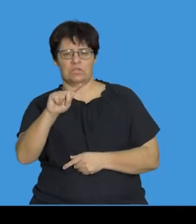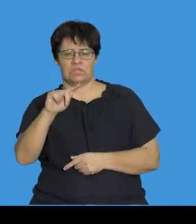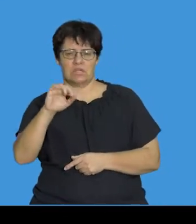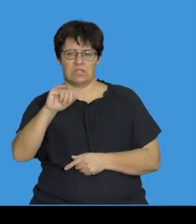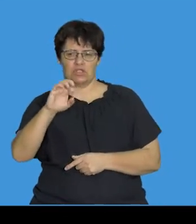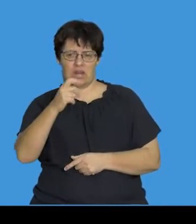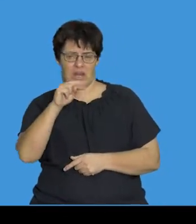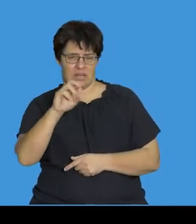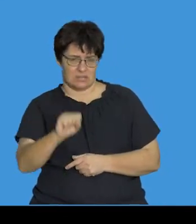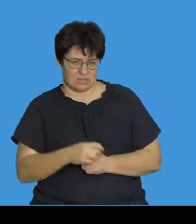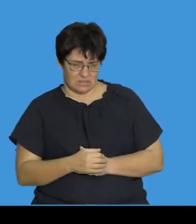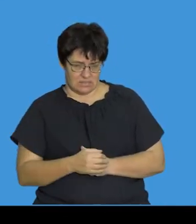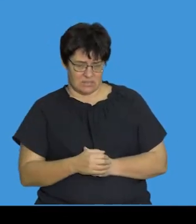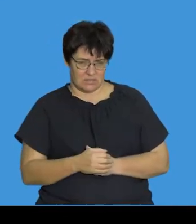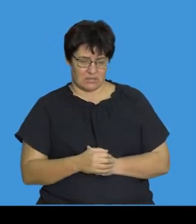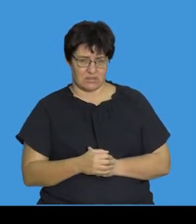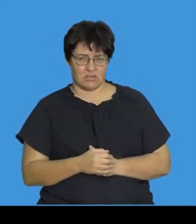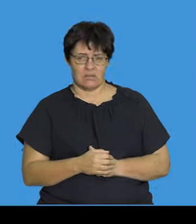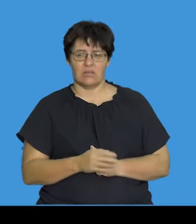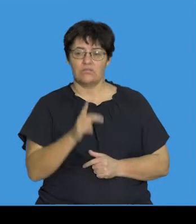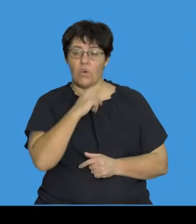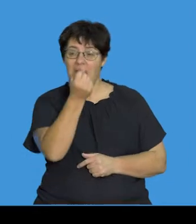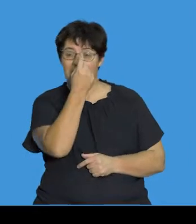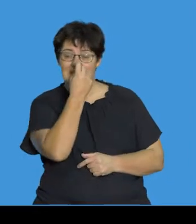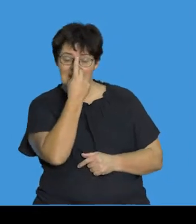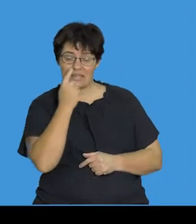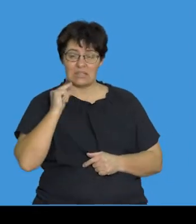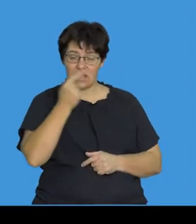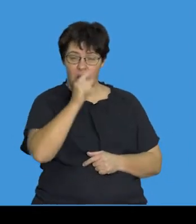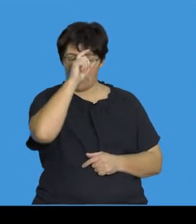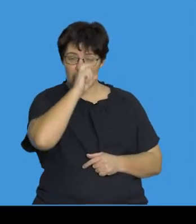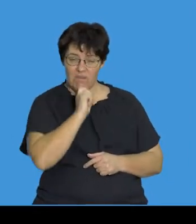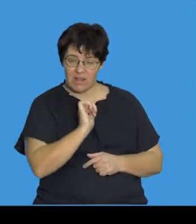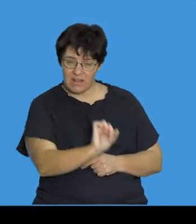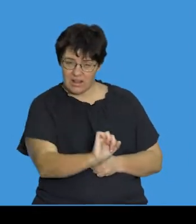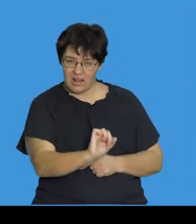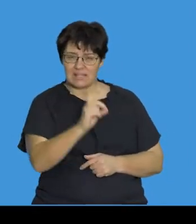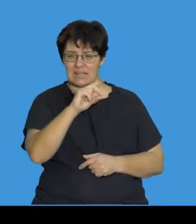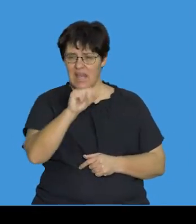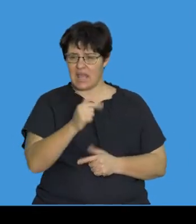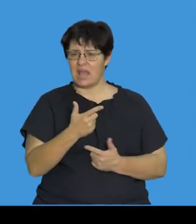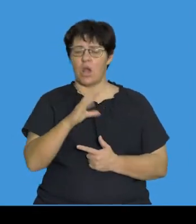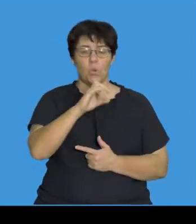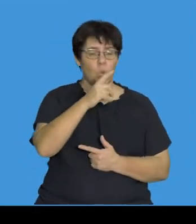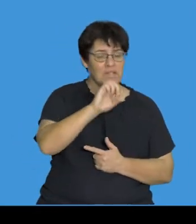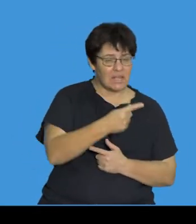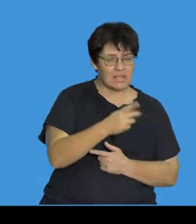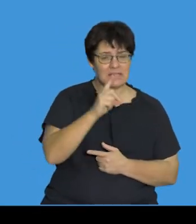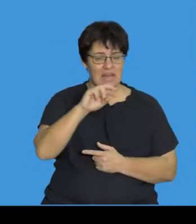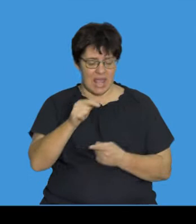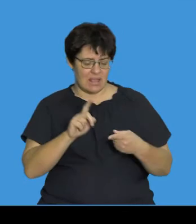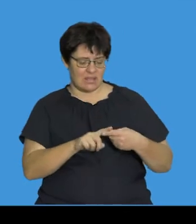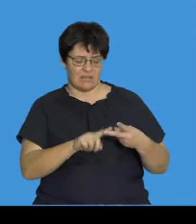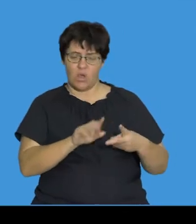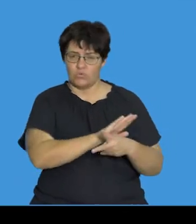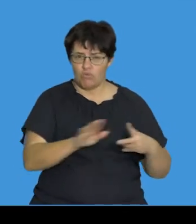During our process of understanding genetic profiling, we're going to look at the concept of what coding DNA is and non-coding DNA.